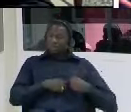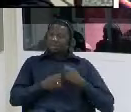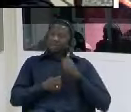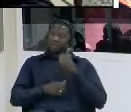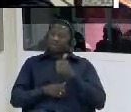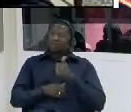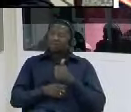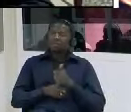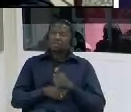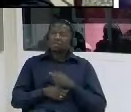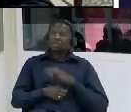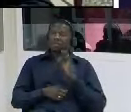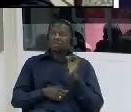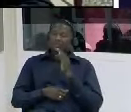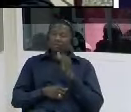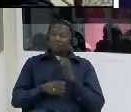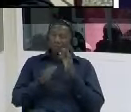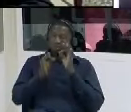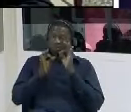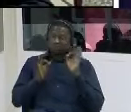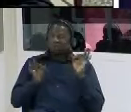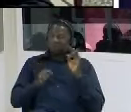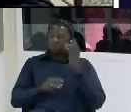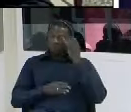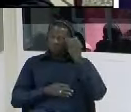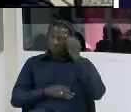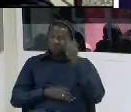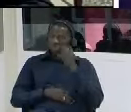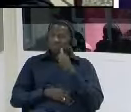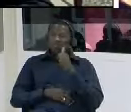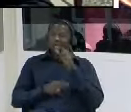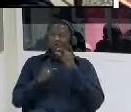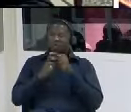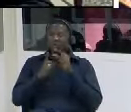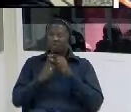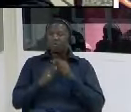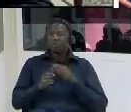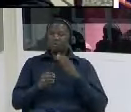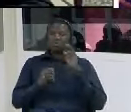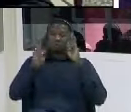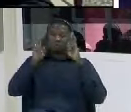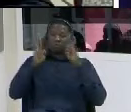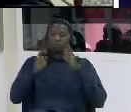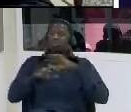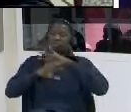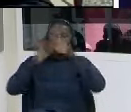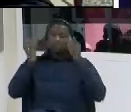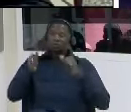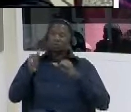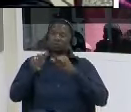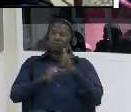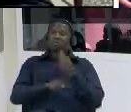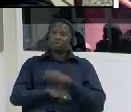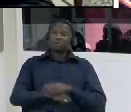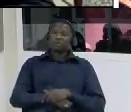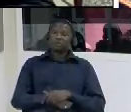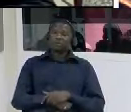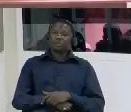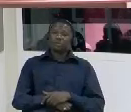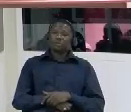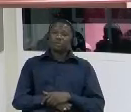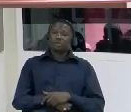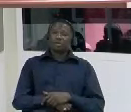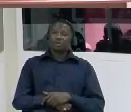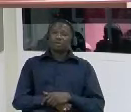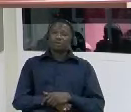wise concluding words and uh wish you all the best council uh we will